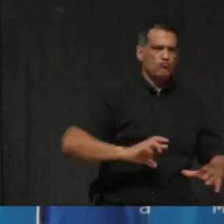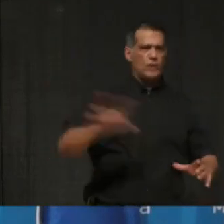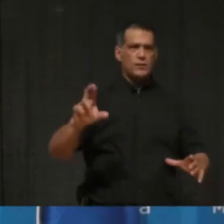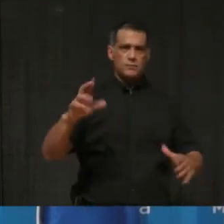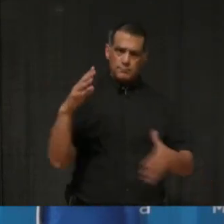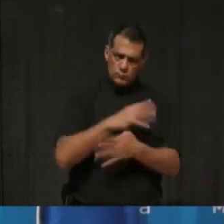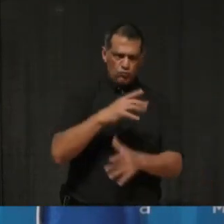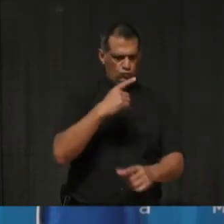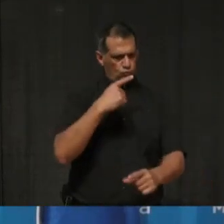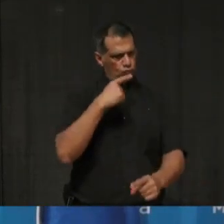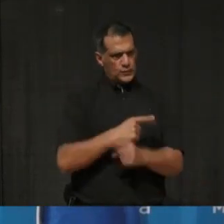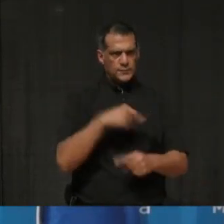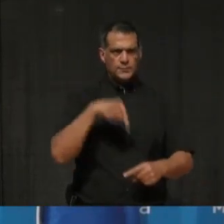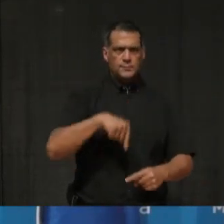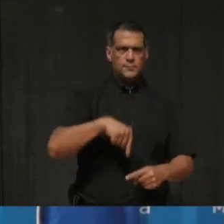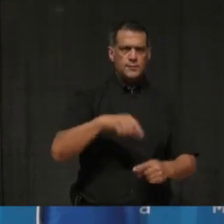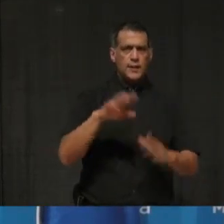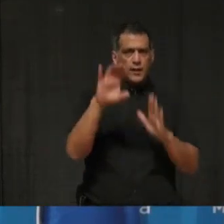to do.